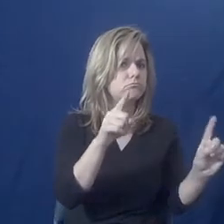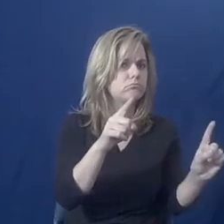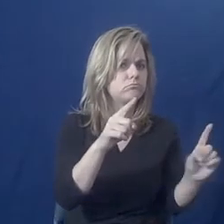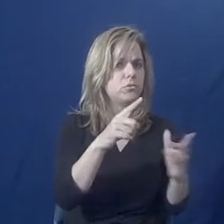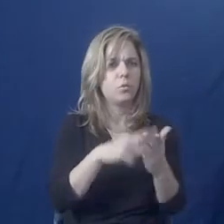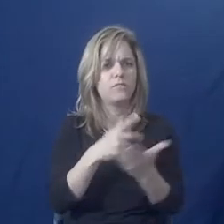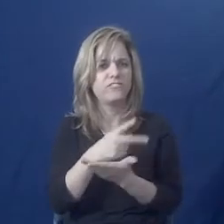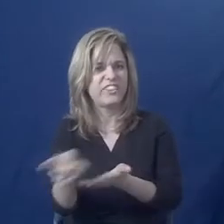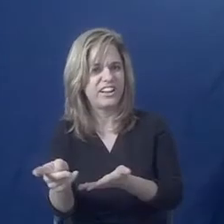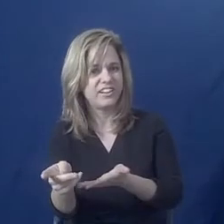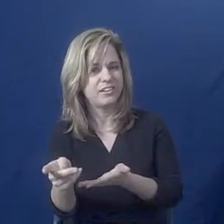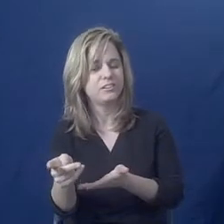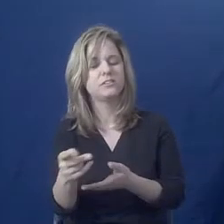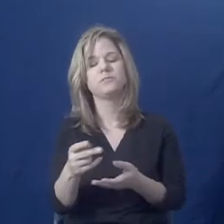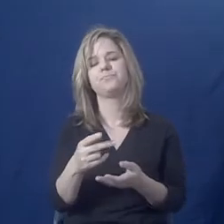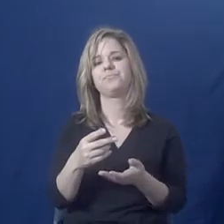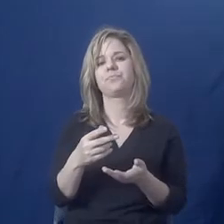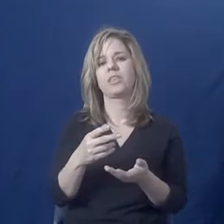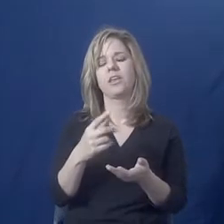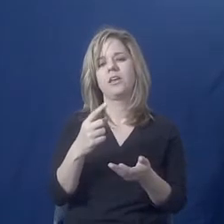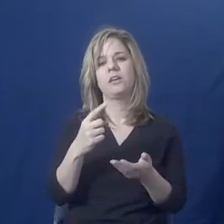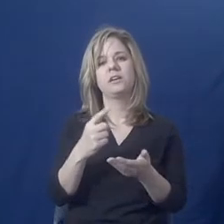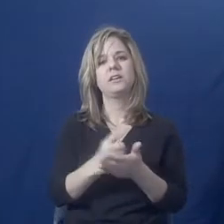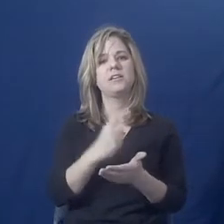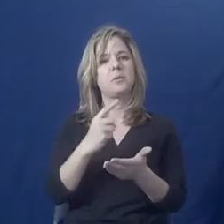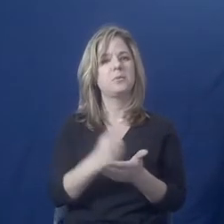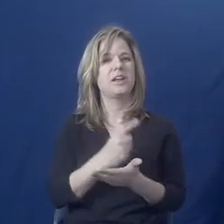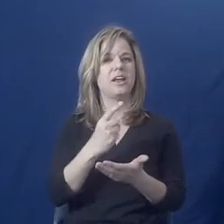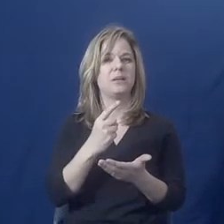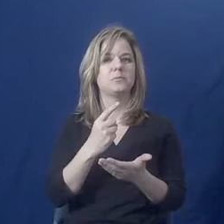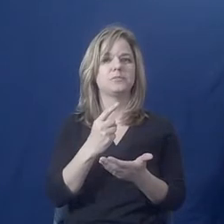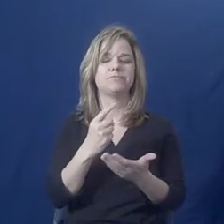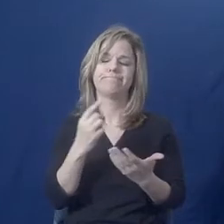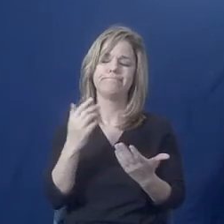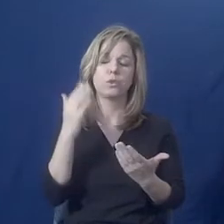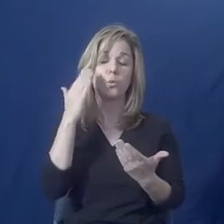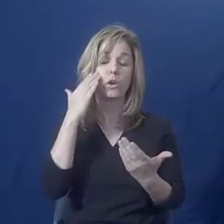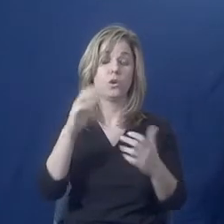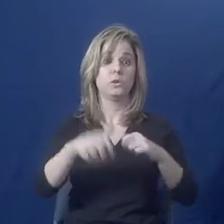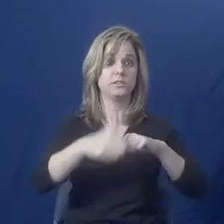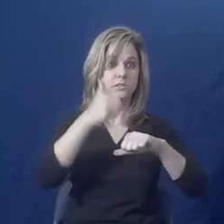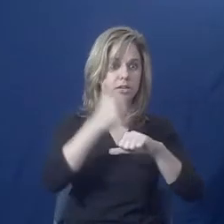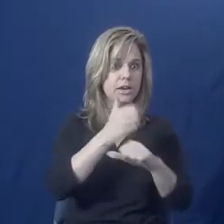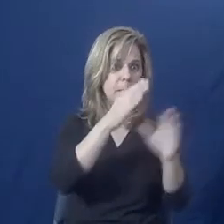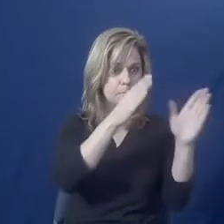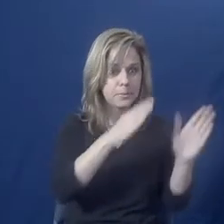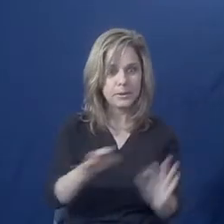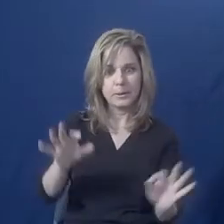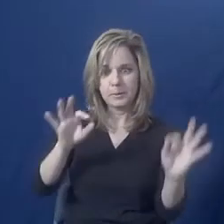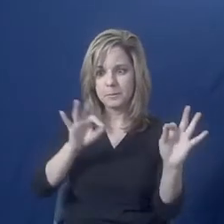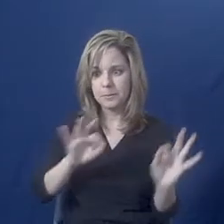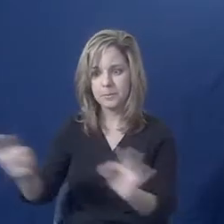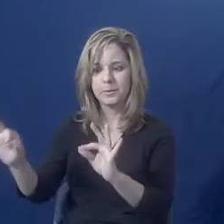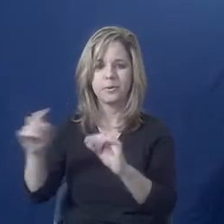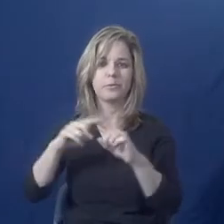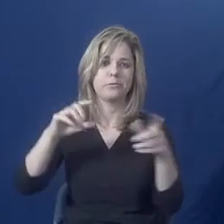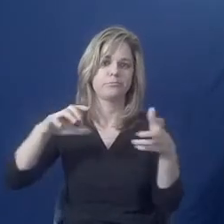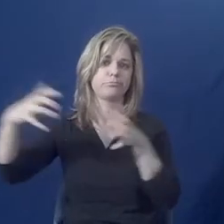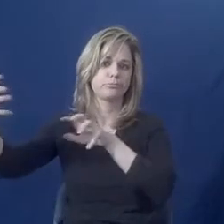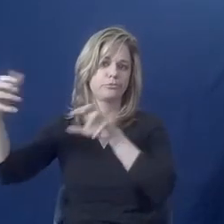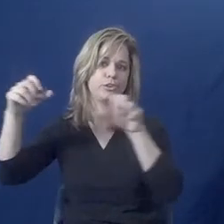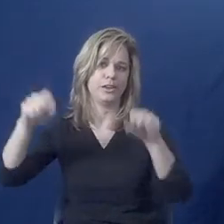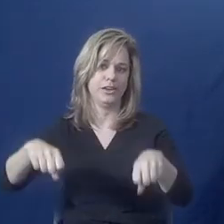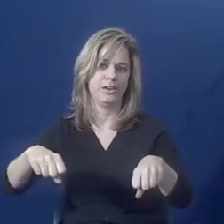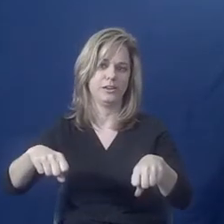So sometimes we know all best laid plans don't work out the way we wish them to. And